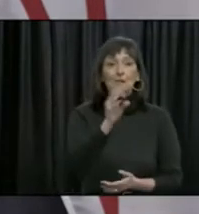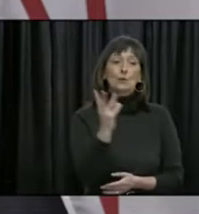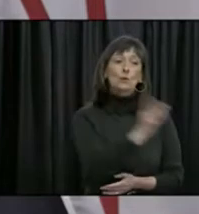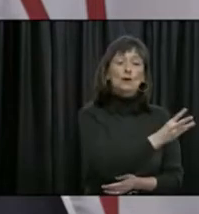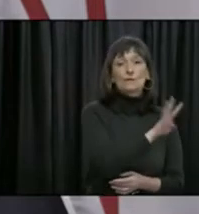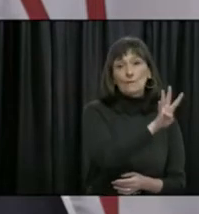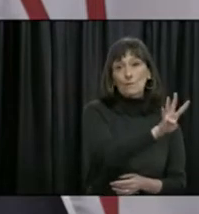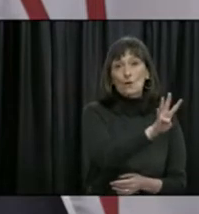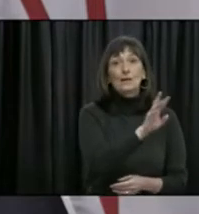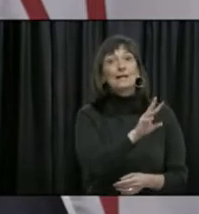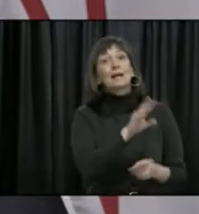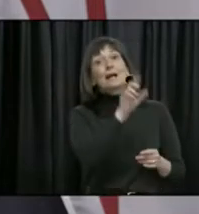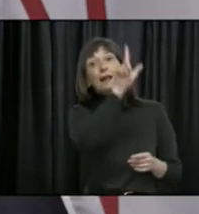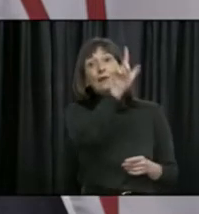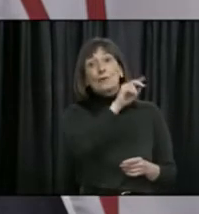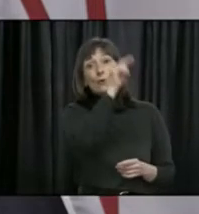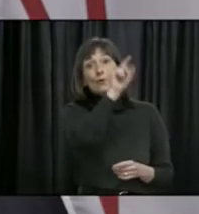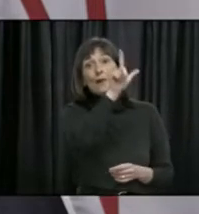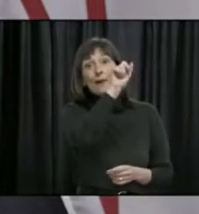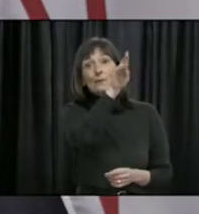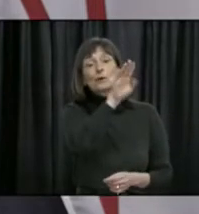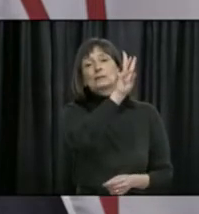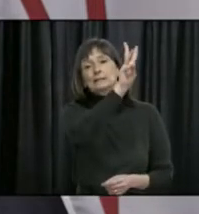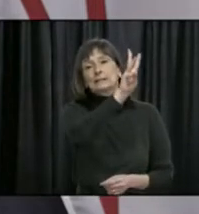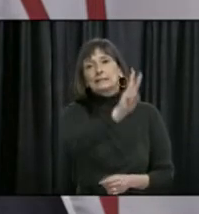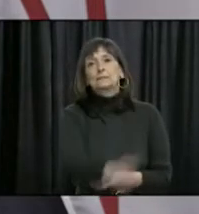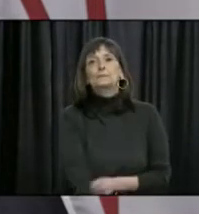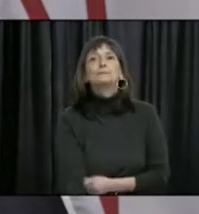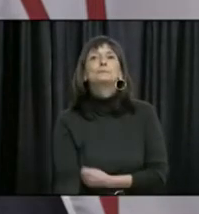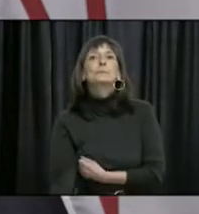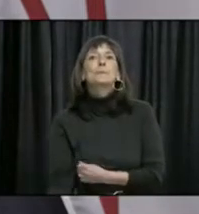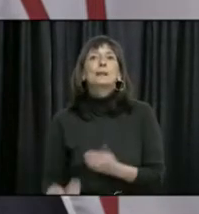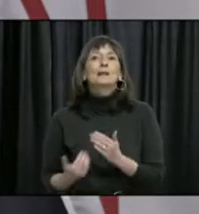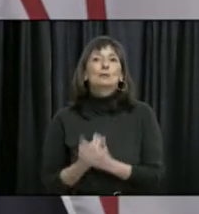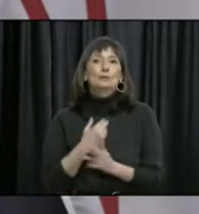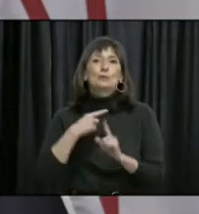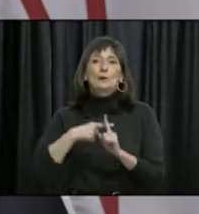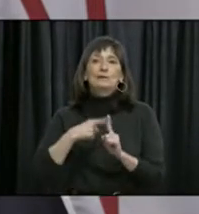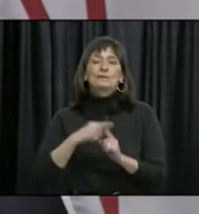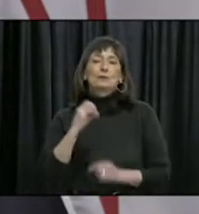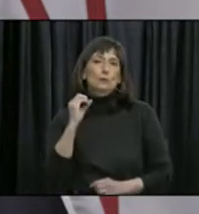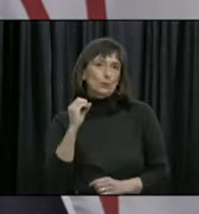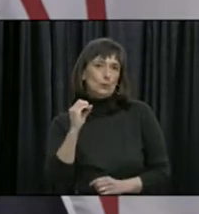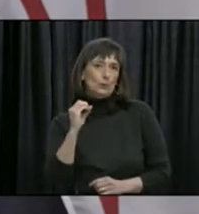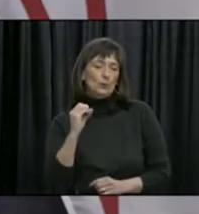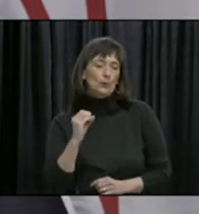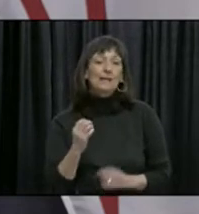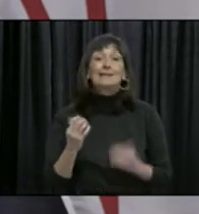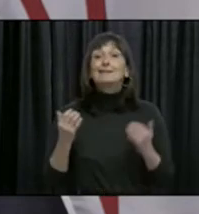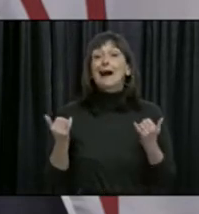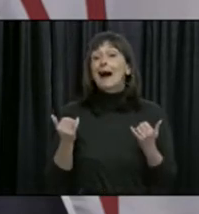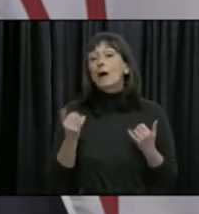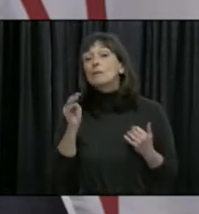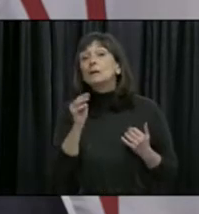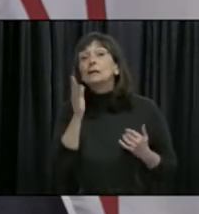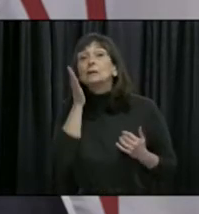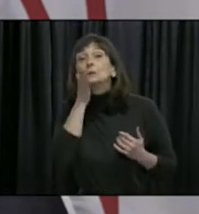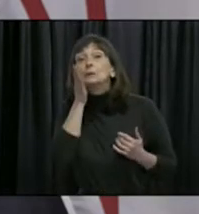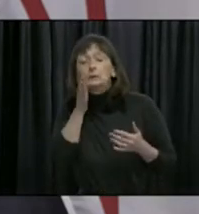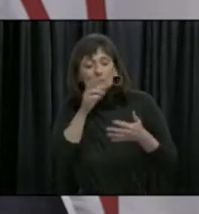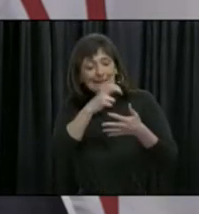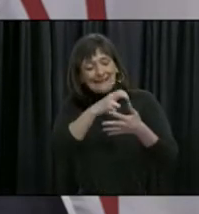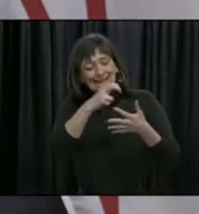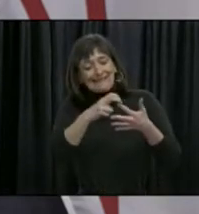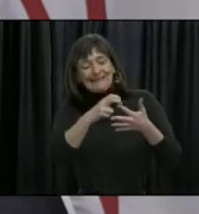4 in Western, and 6 in Labrador-Grimple Health. As we prepare to turn the corner and enter Alert Level 4, I would like to say